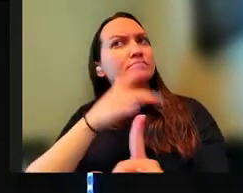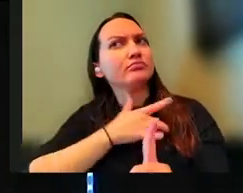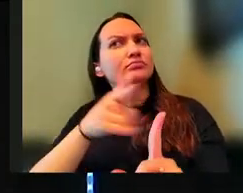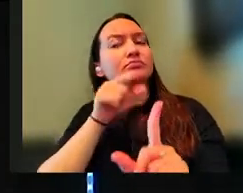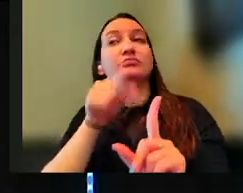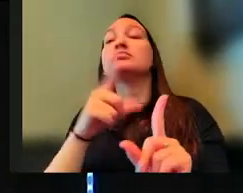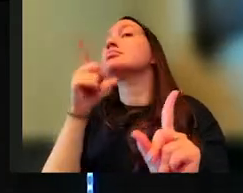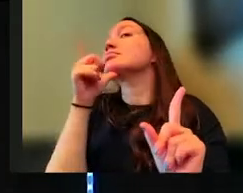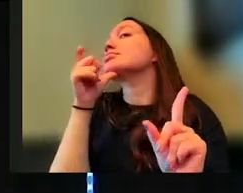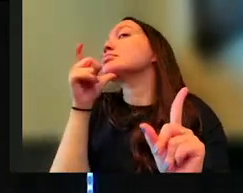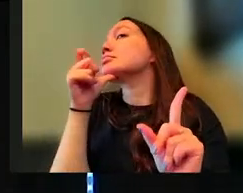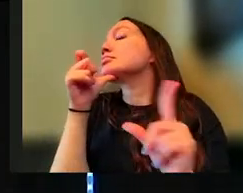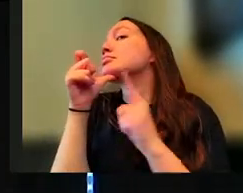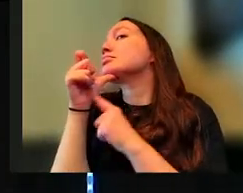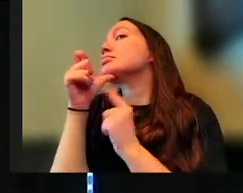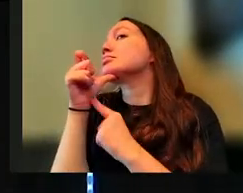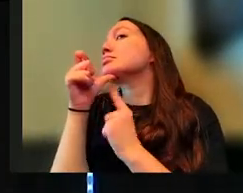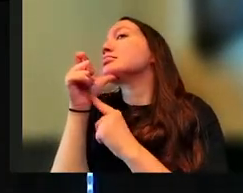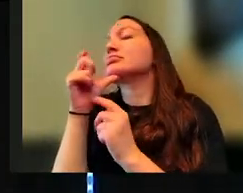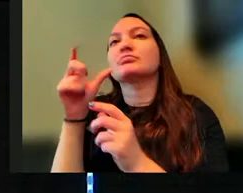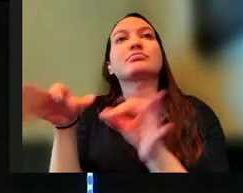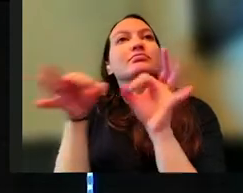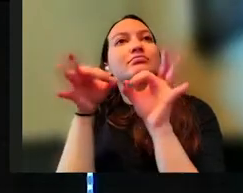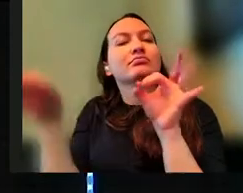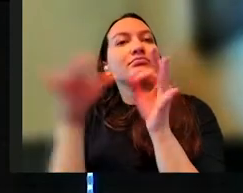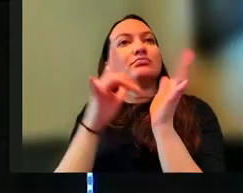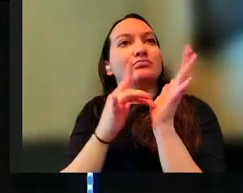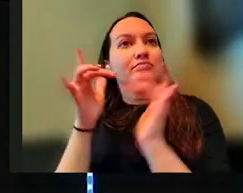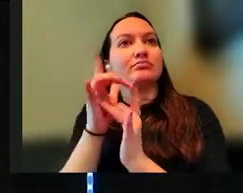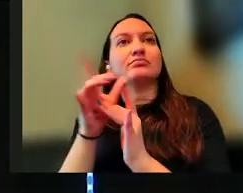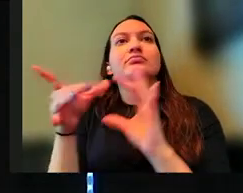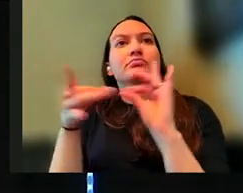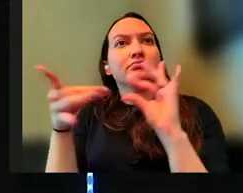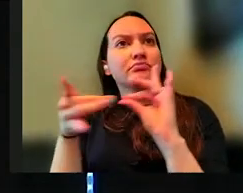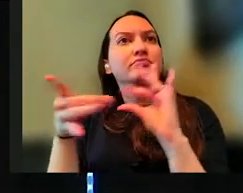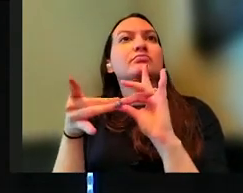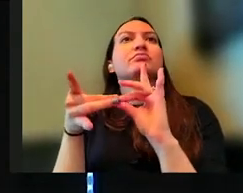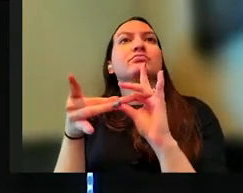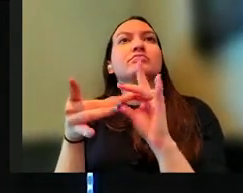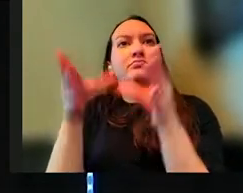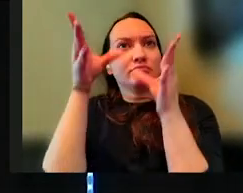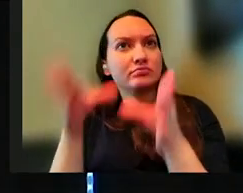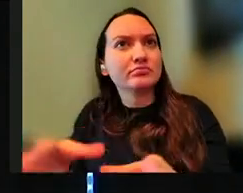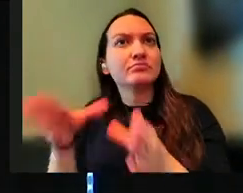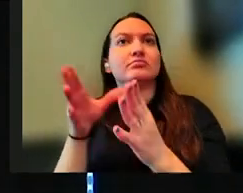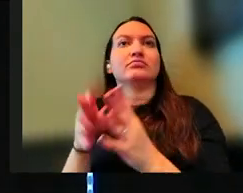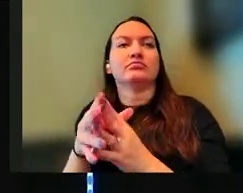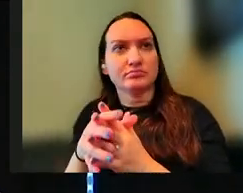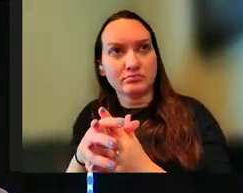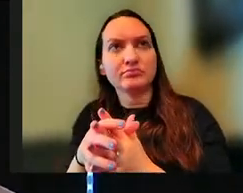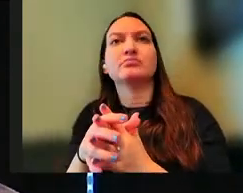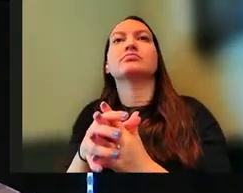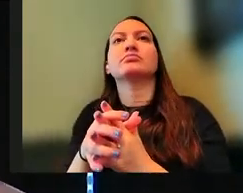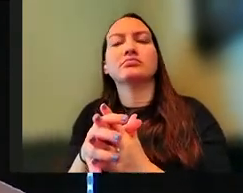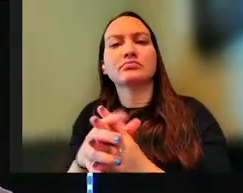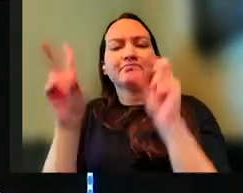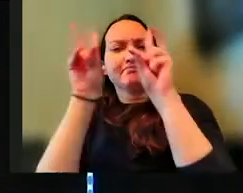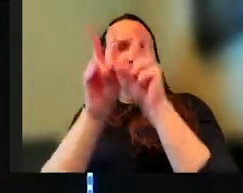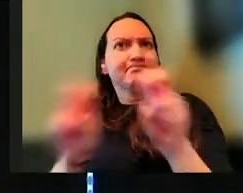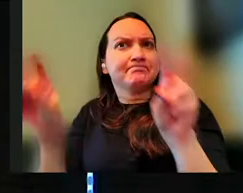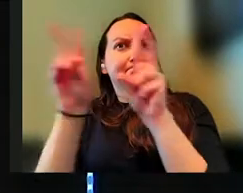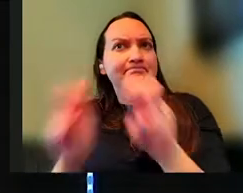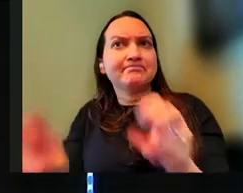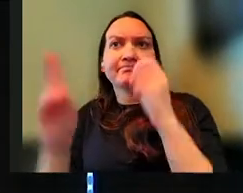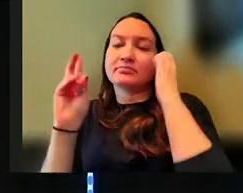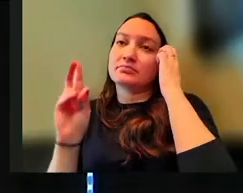said who, because we're going to jump into some scripture where wisdom is talked about as a person, okay? So we're going to look at this, and we're going to look through the